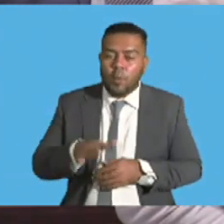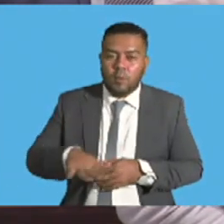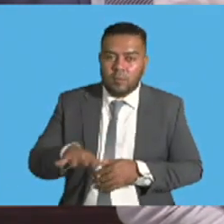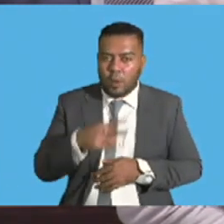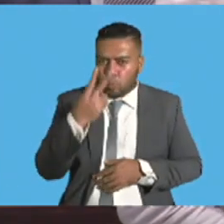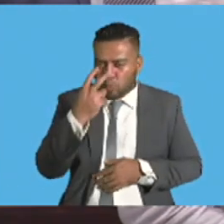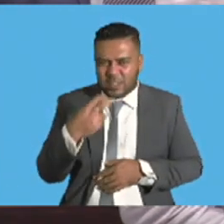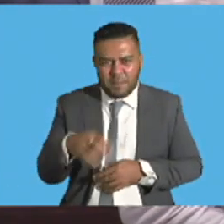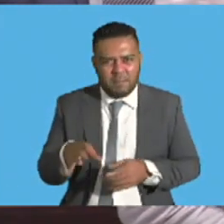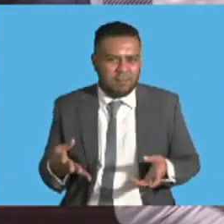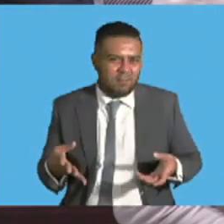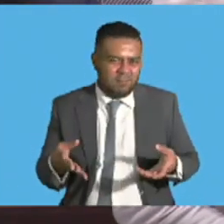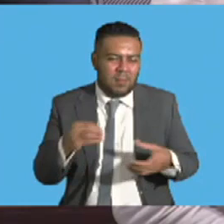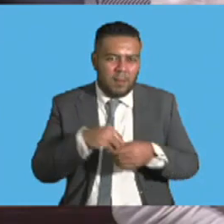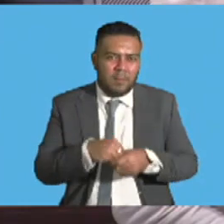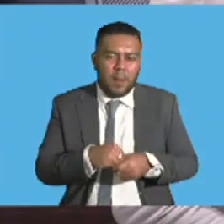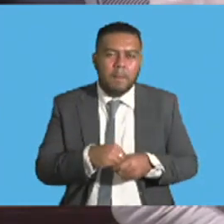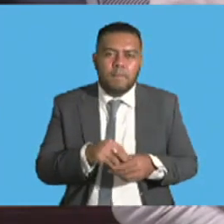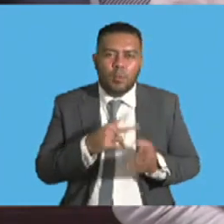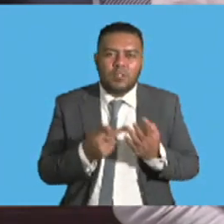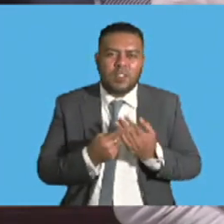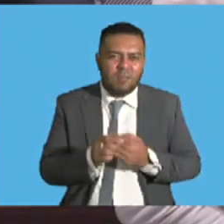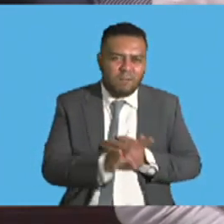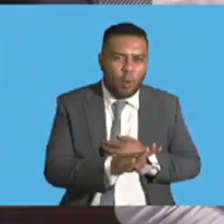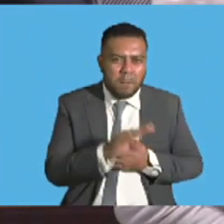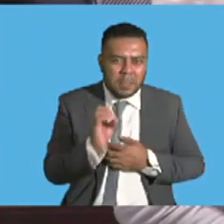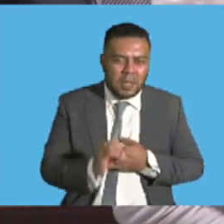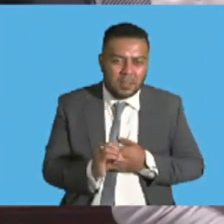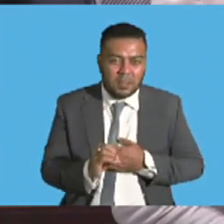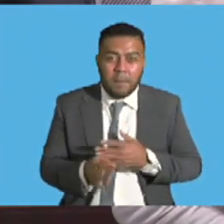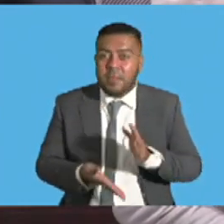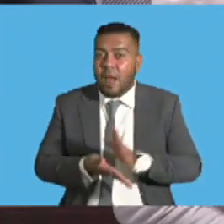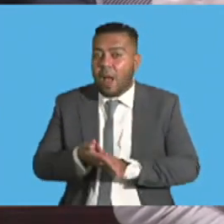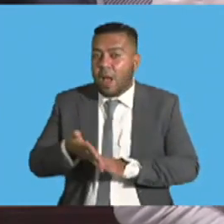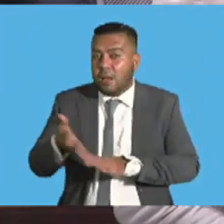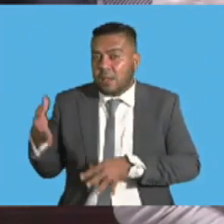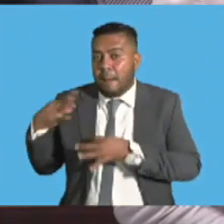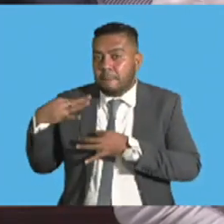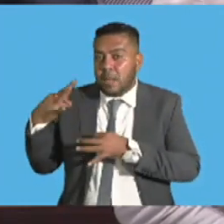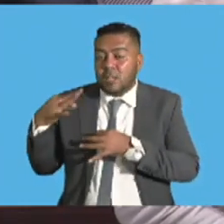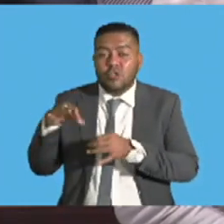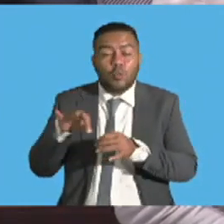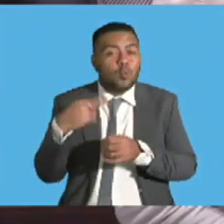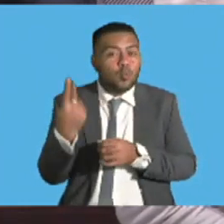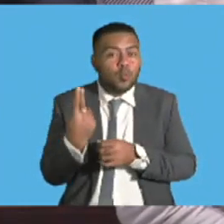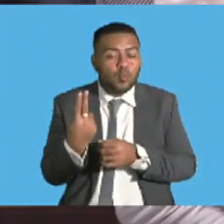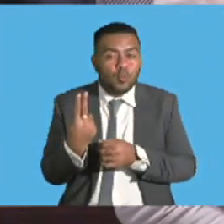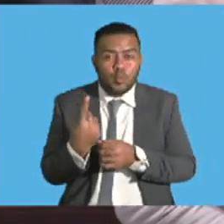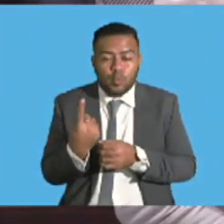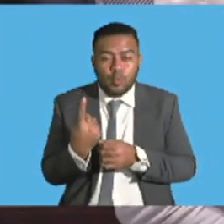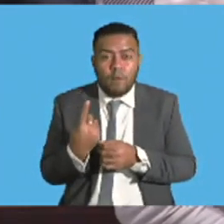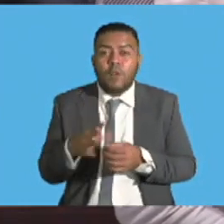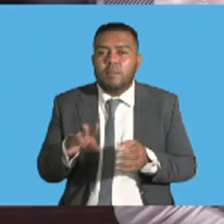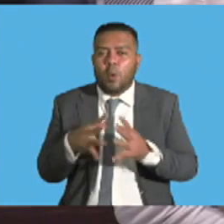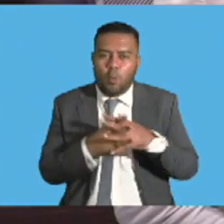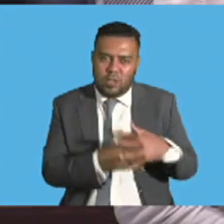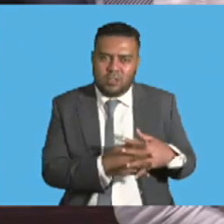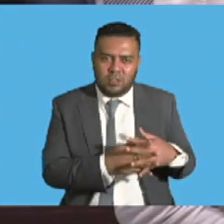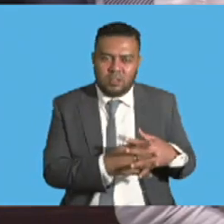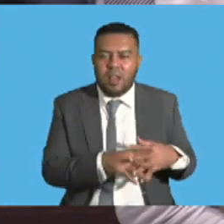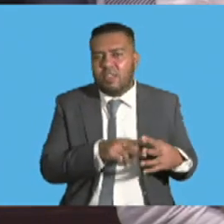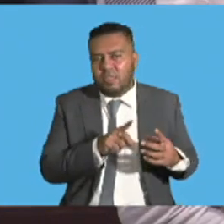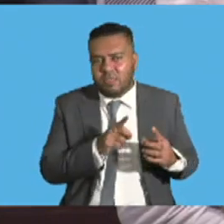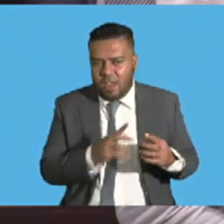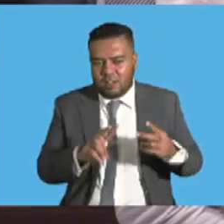-related projects at 4%. Highest number of applications was received from the Western Division, followed by Central